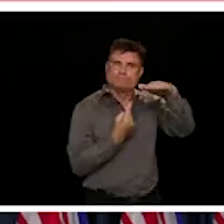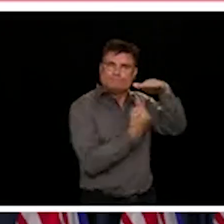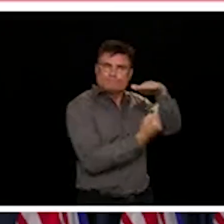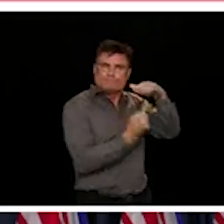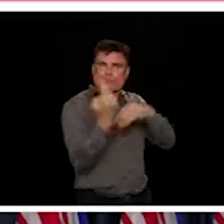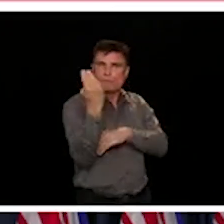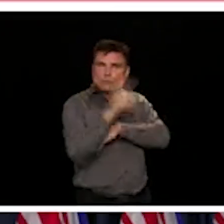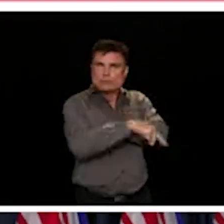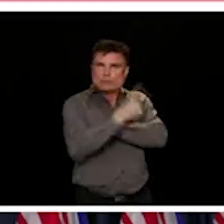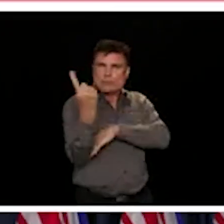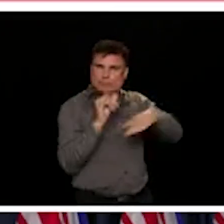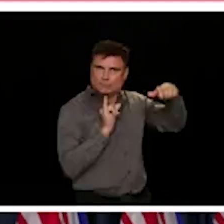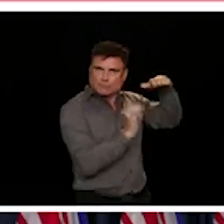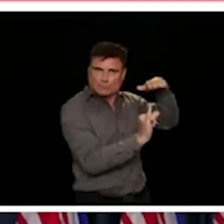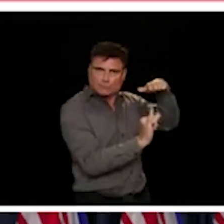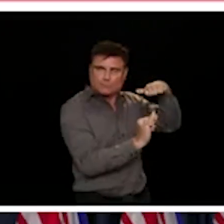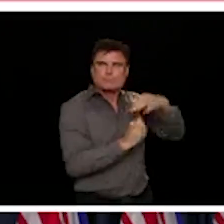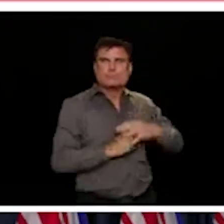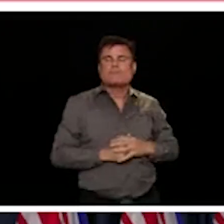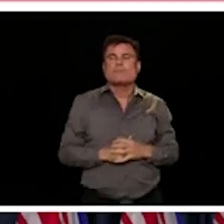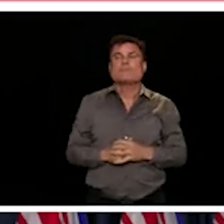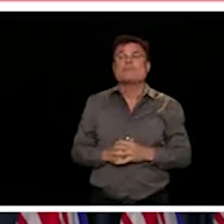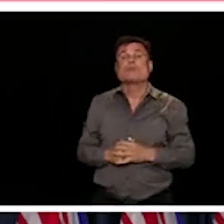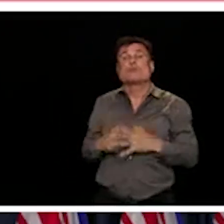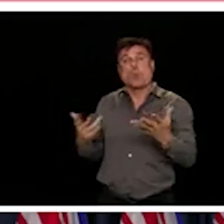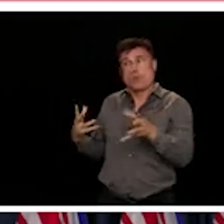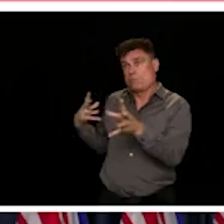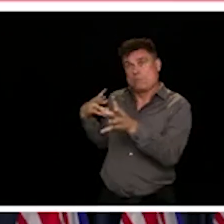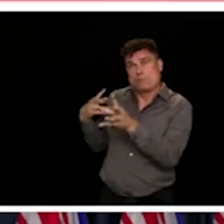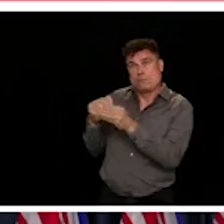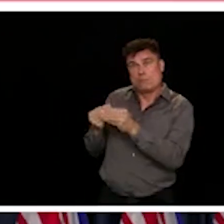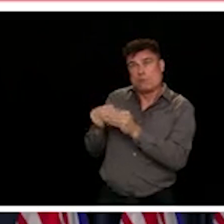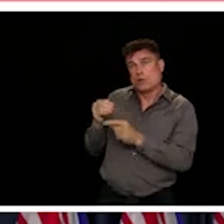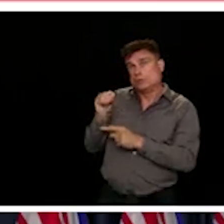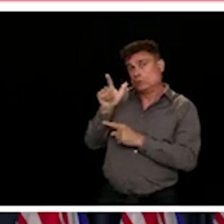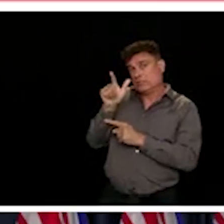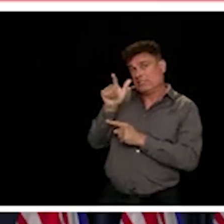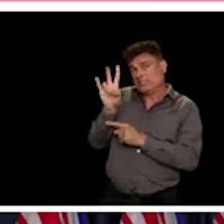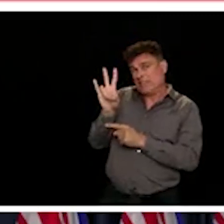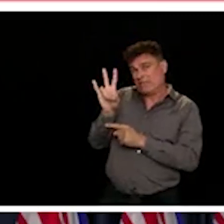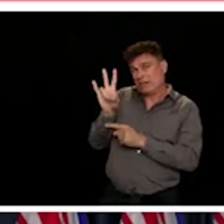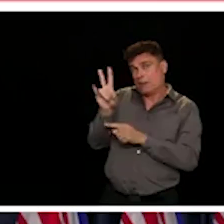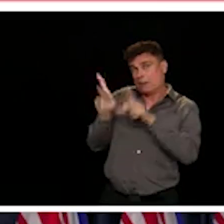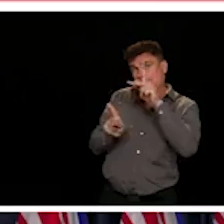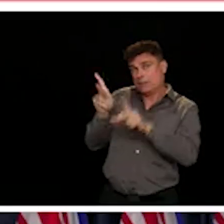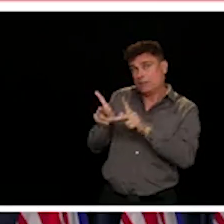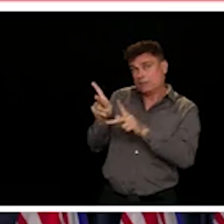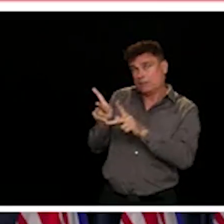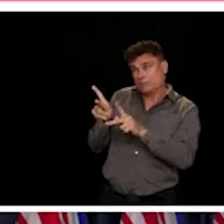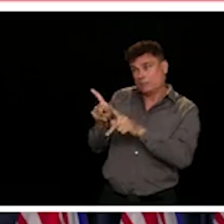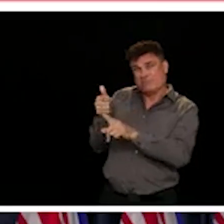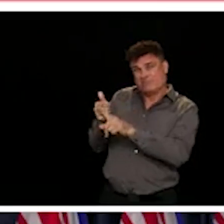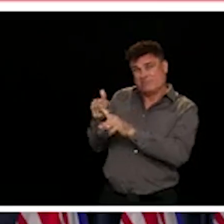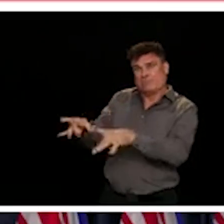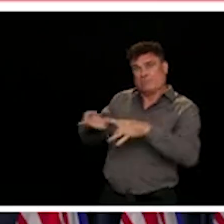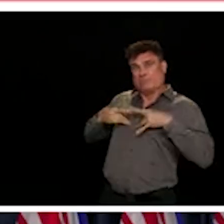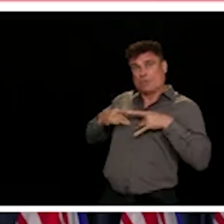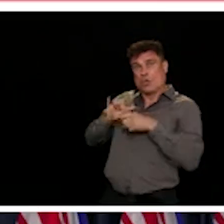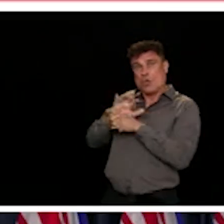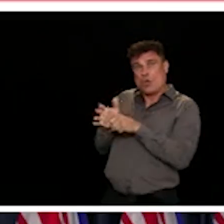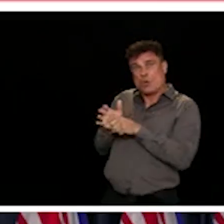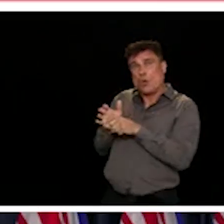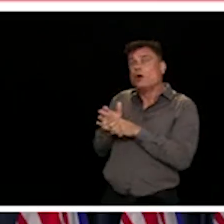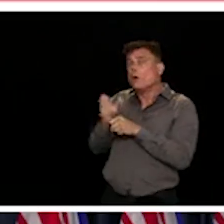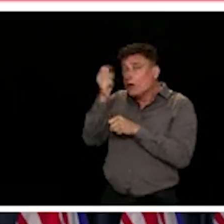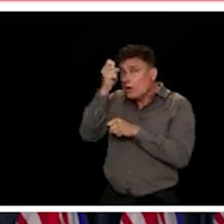COVID-19 while in their quarantine period or soon after arriving, primarily in temporary foreign